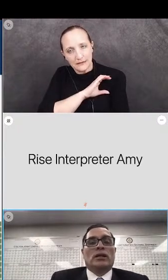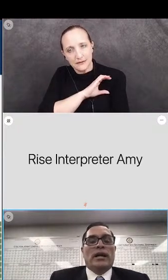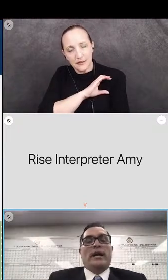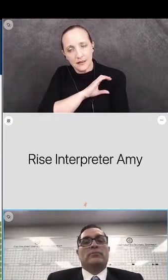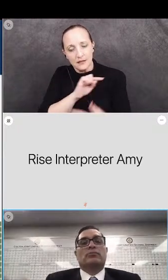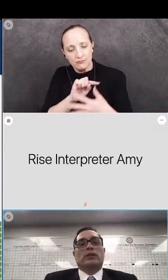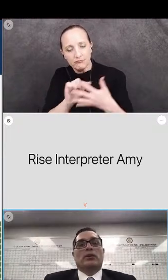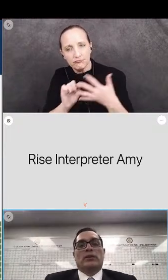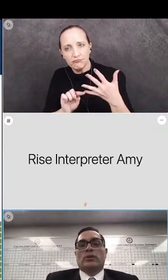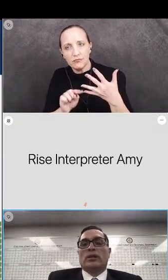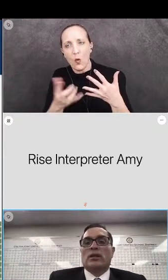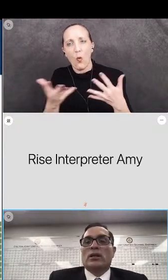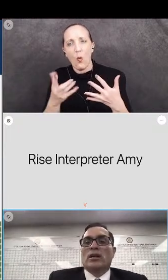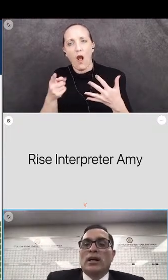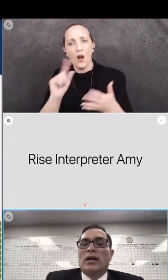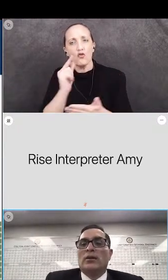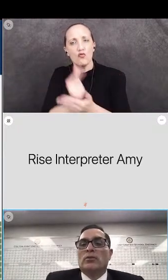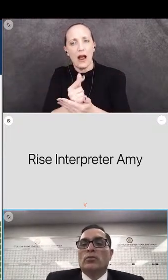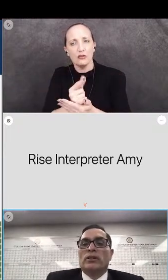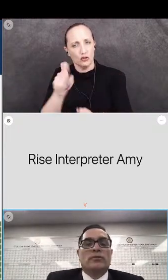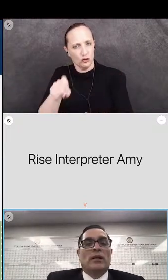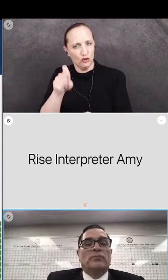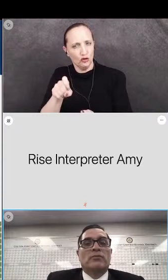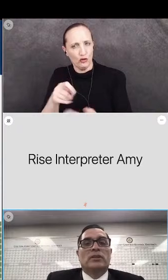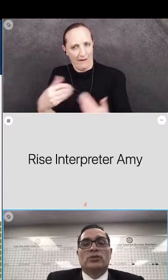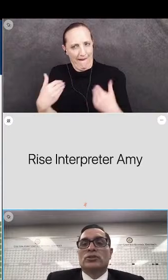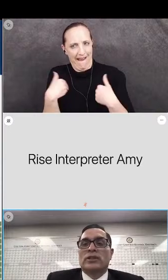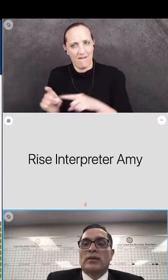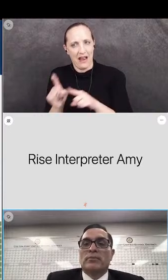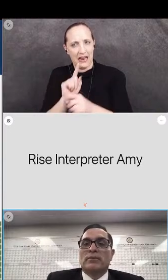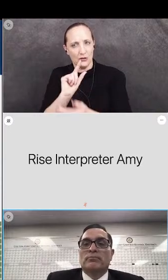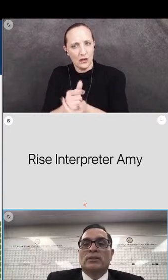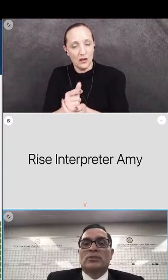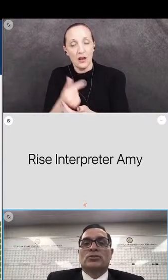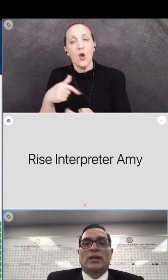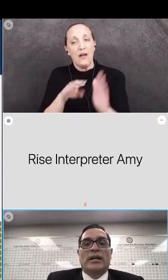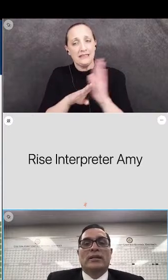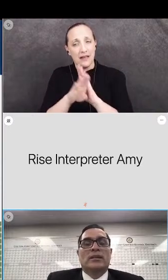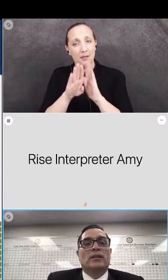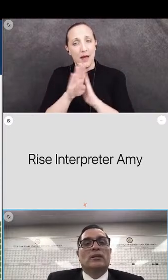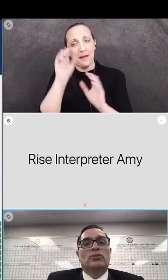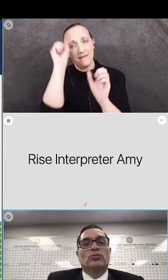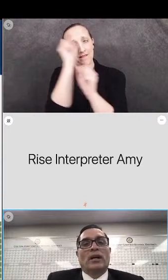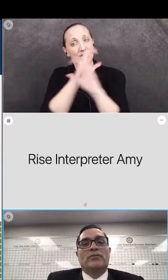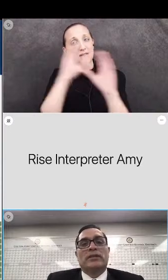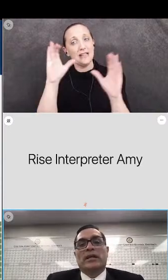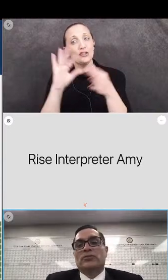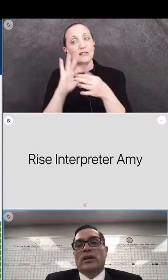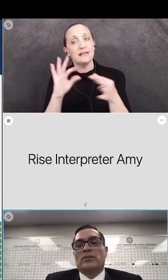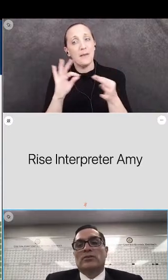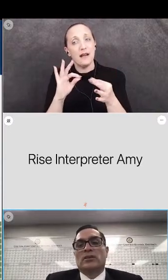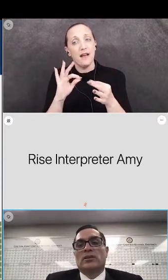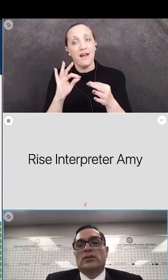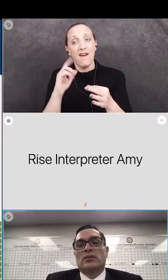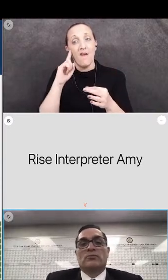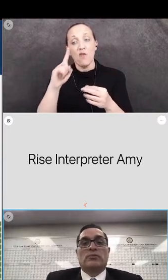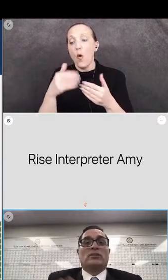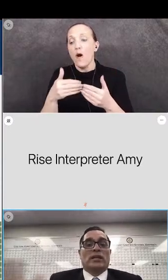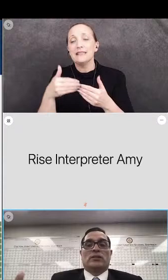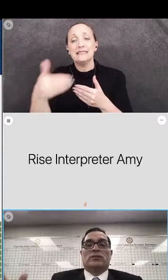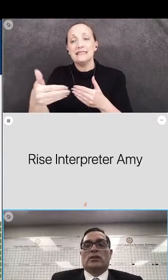have when they graduate, we developed a vision statement designed to drive the next phase,